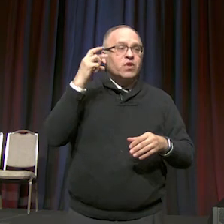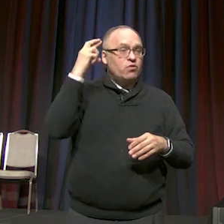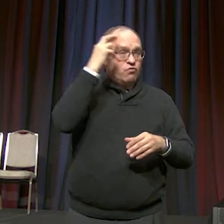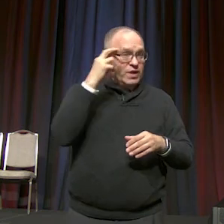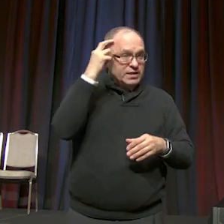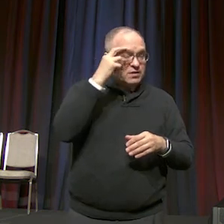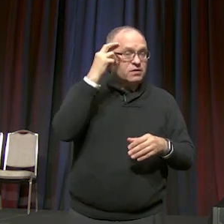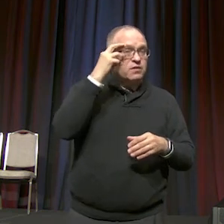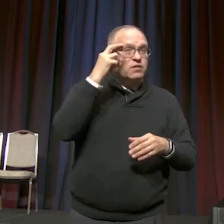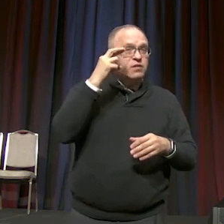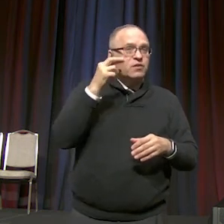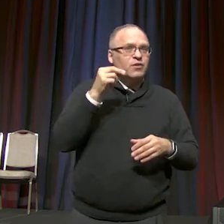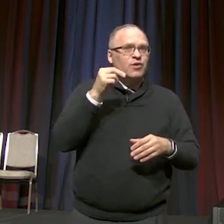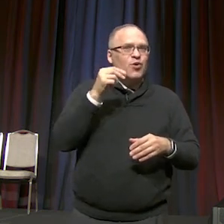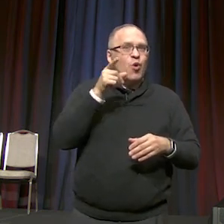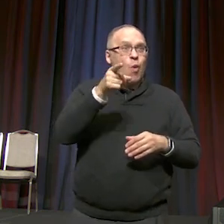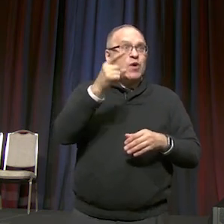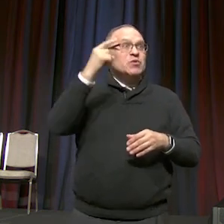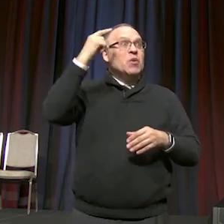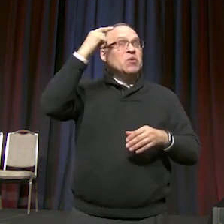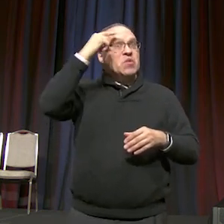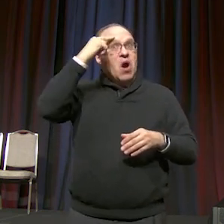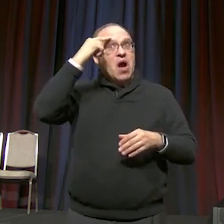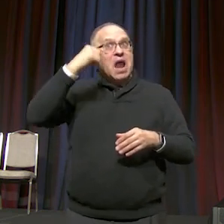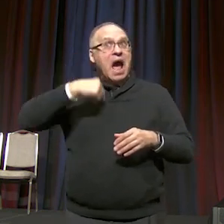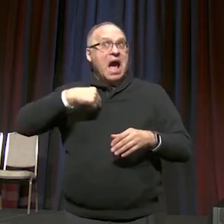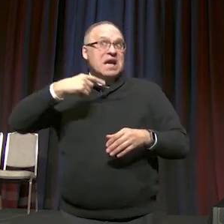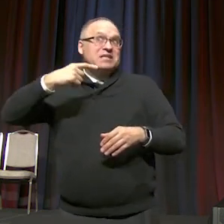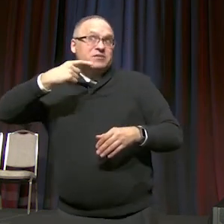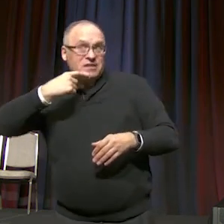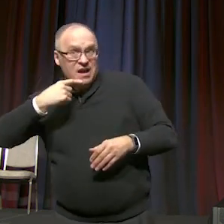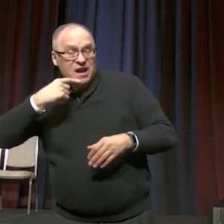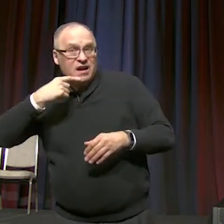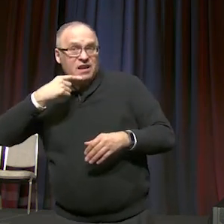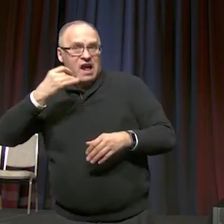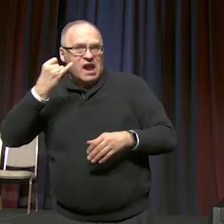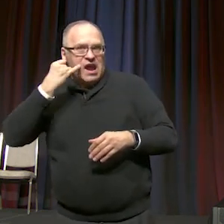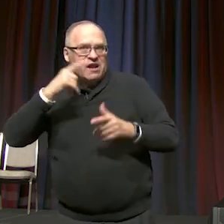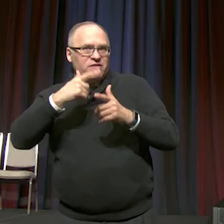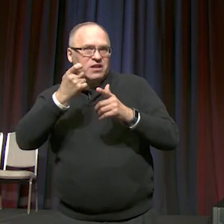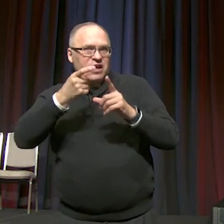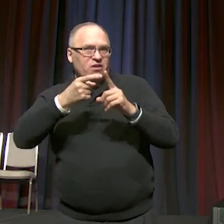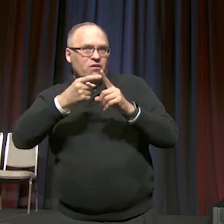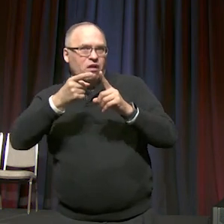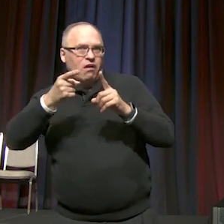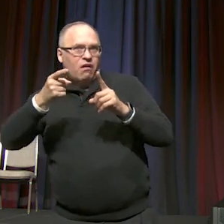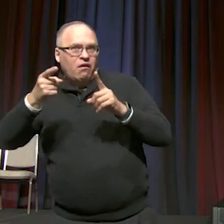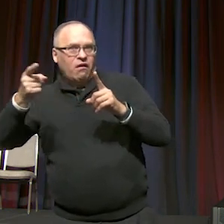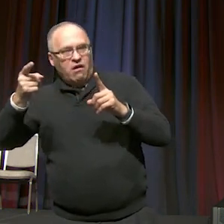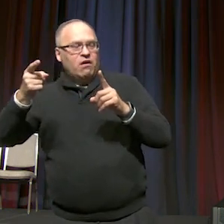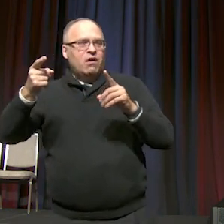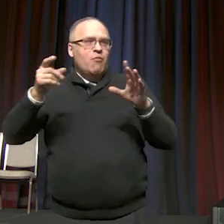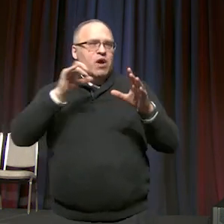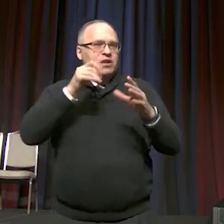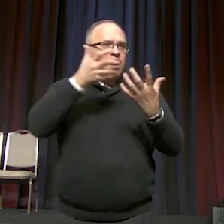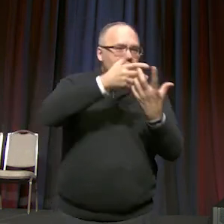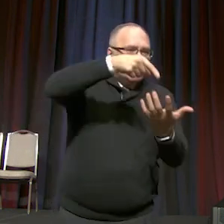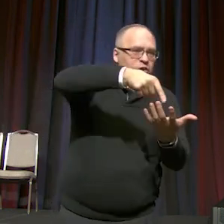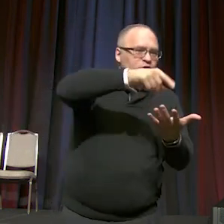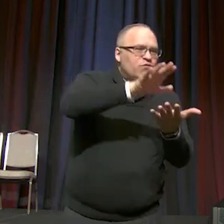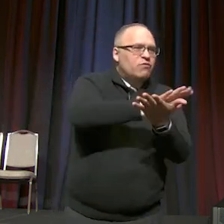what you thought you said if you vary from that written paper.